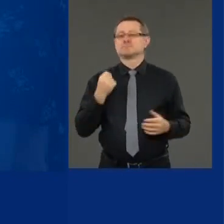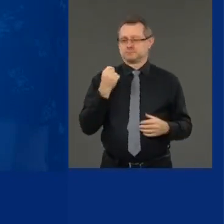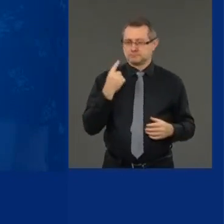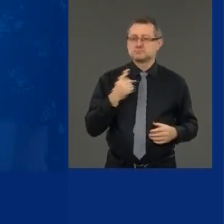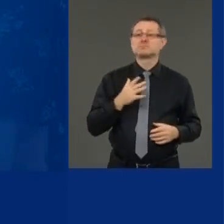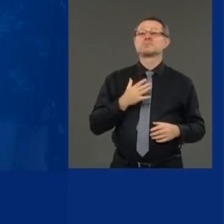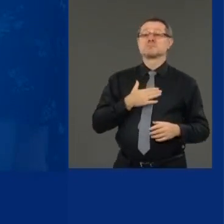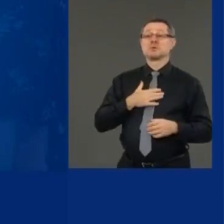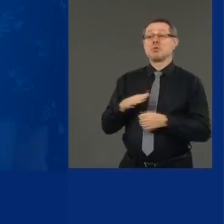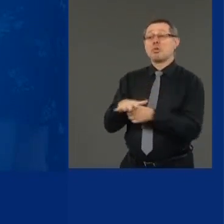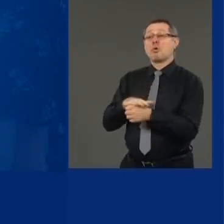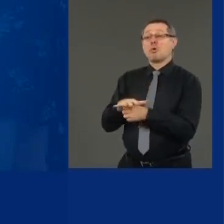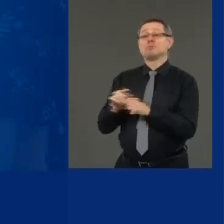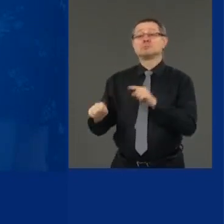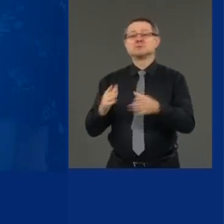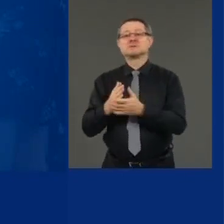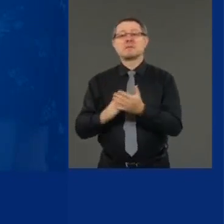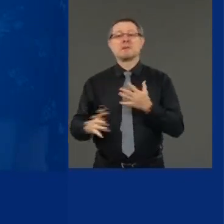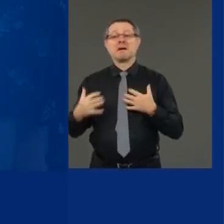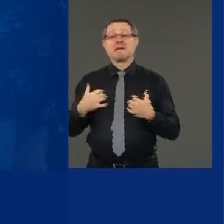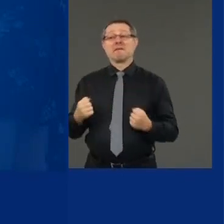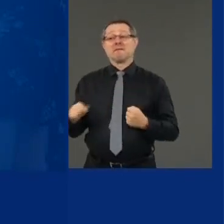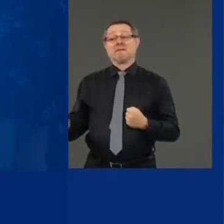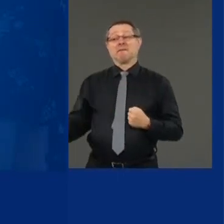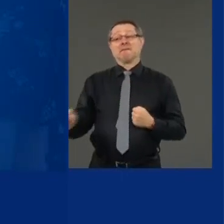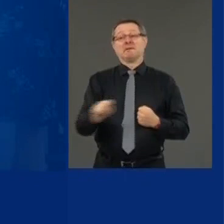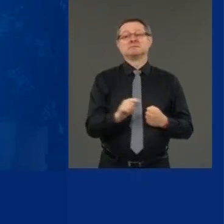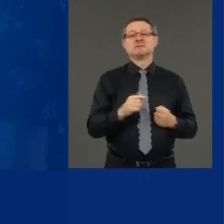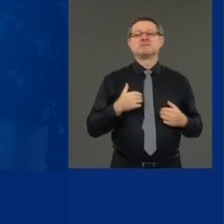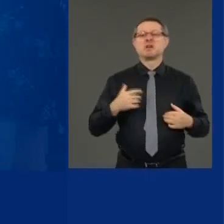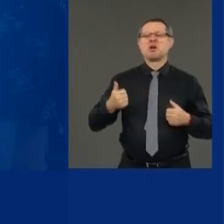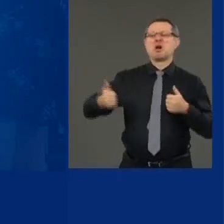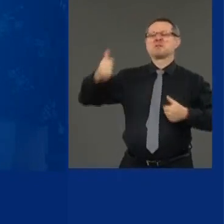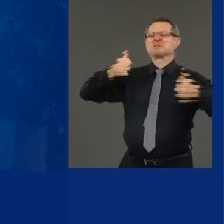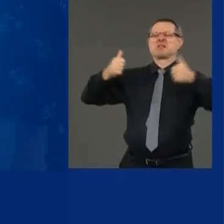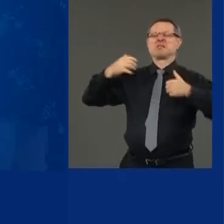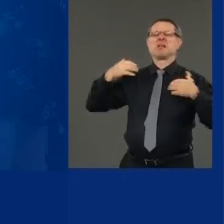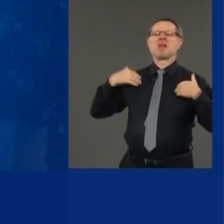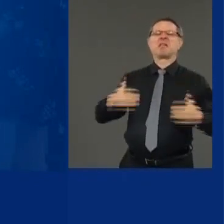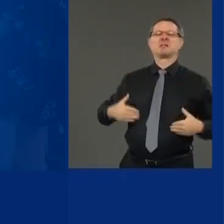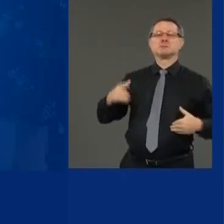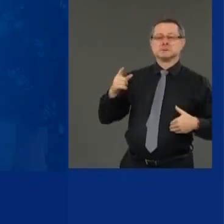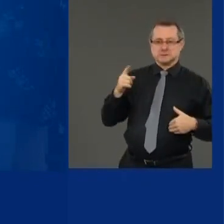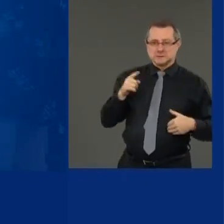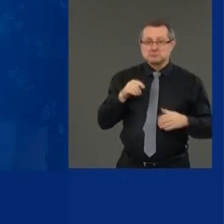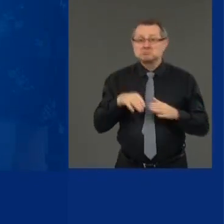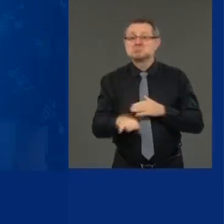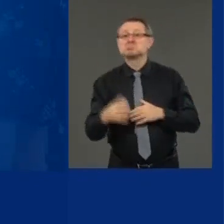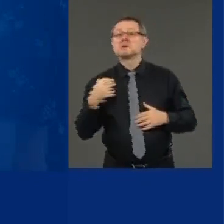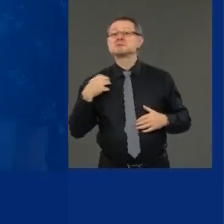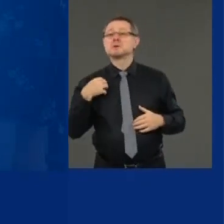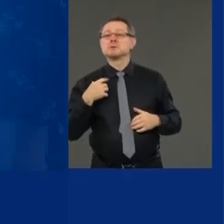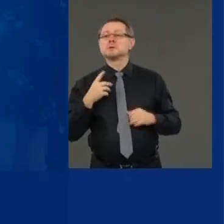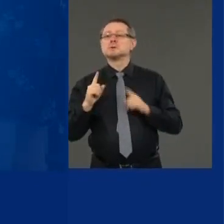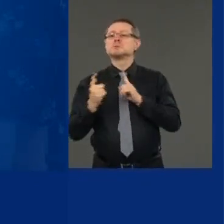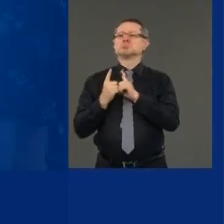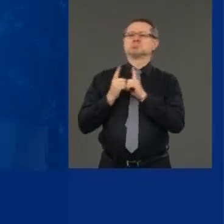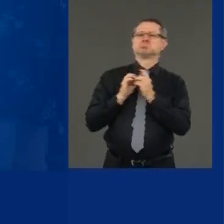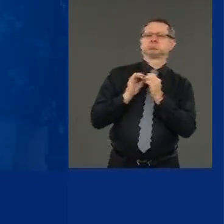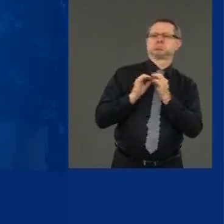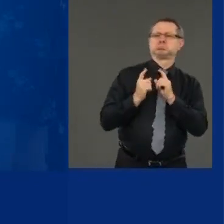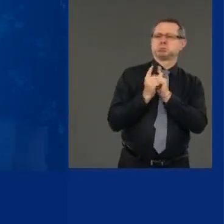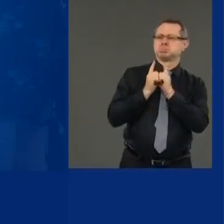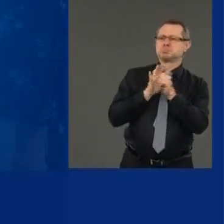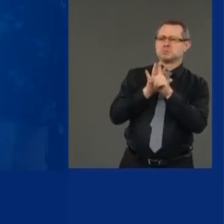gone in, who have been accosted. I understand that. But you have to enforce the law